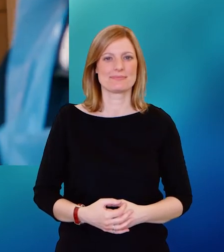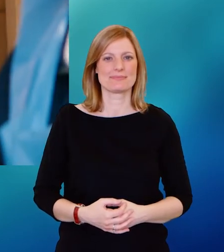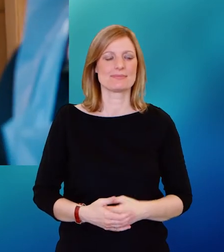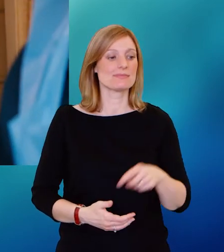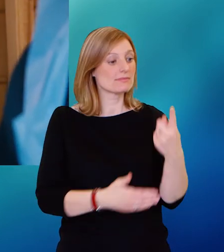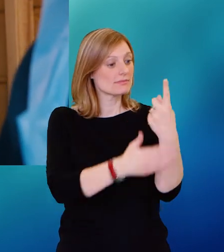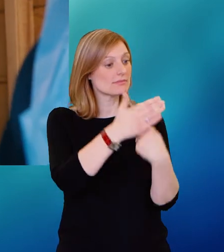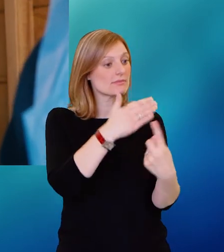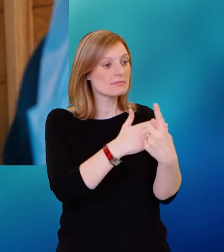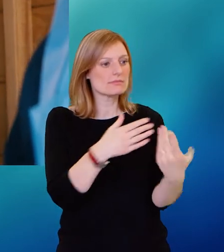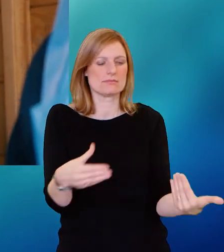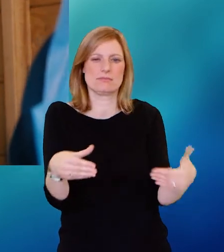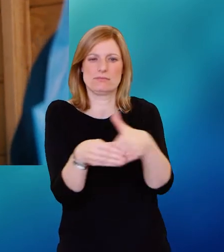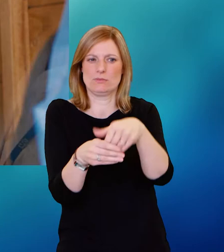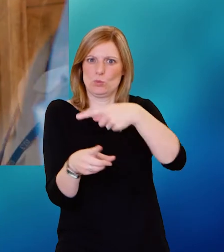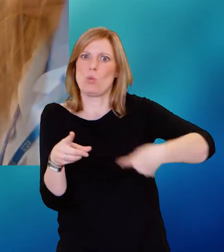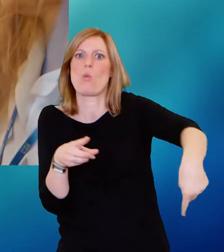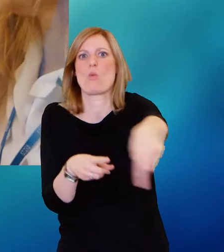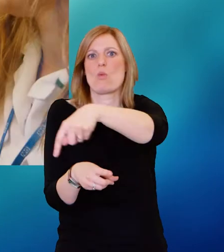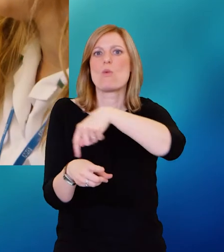That individual is part of us all.